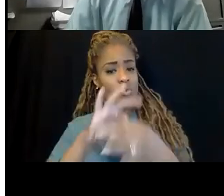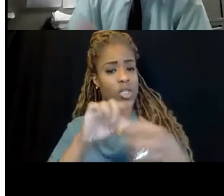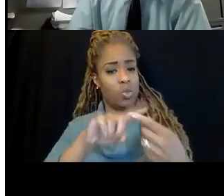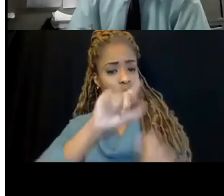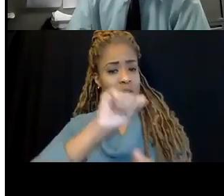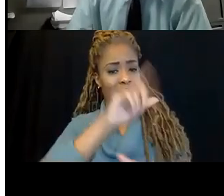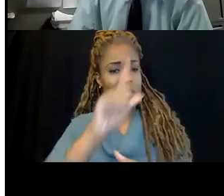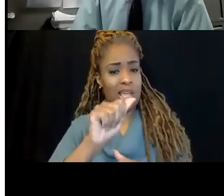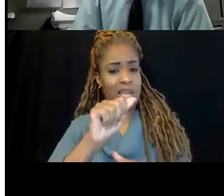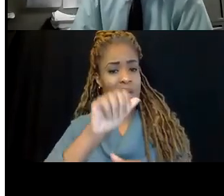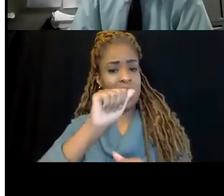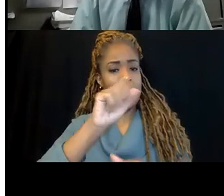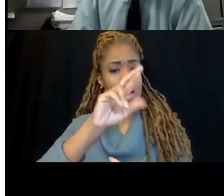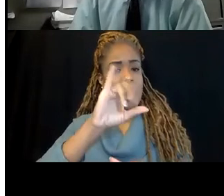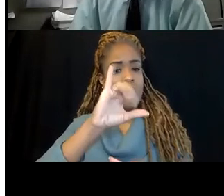architectural guidelines.